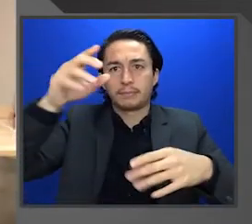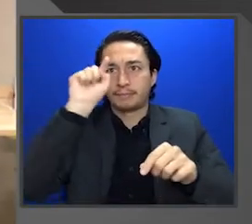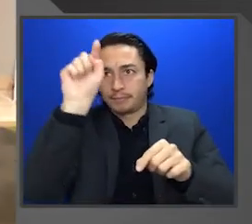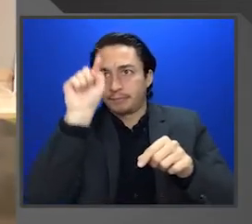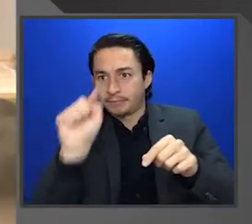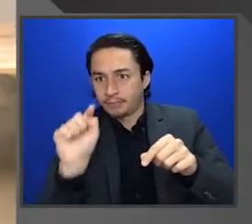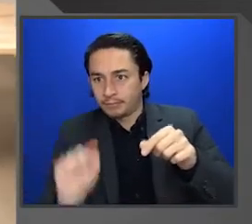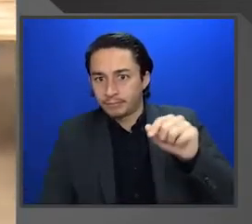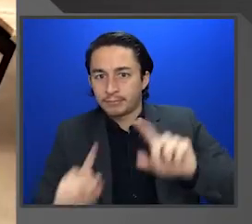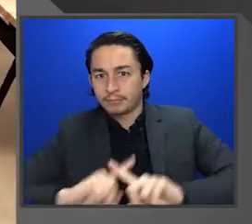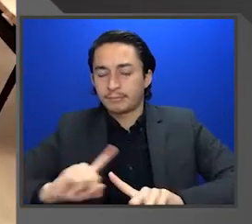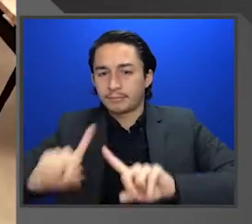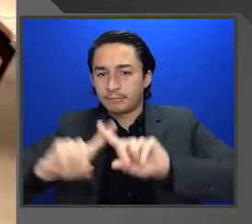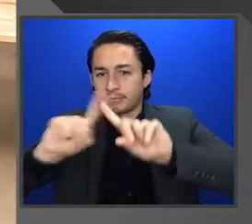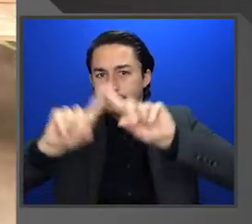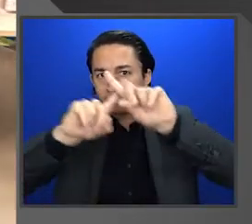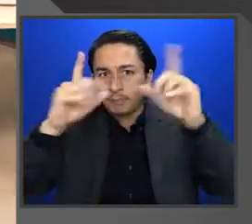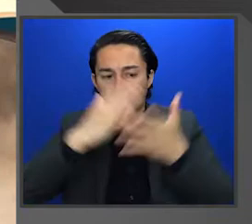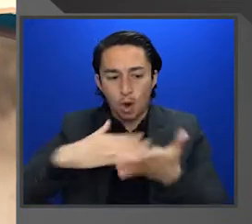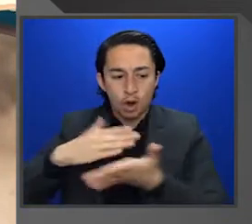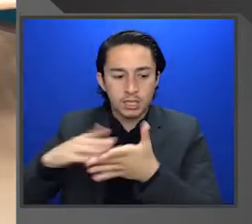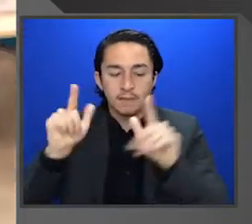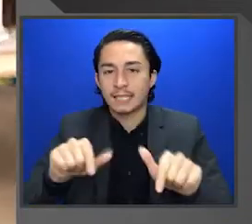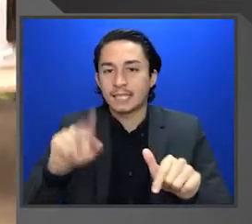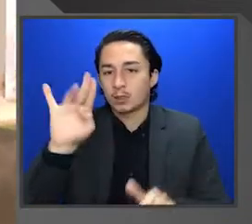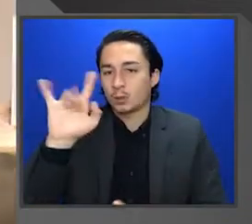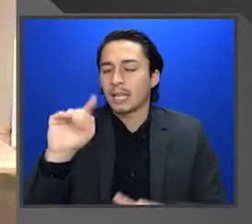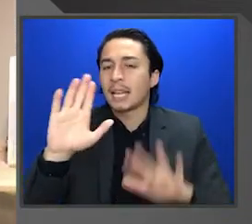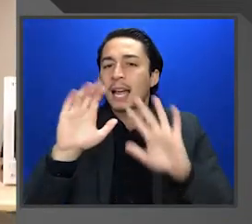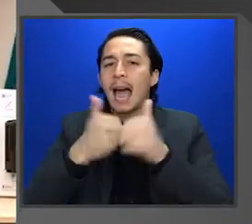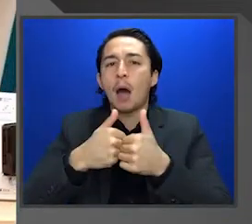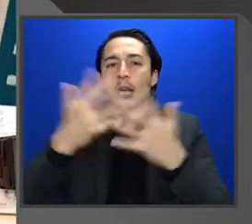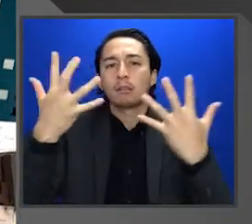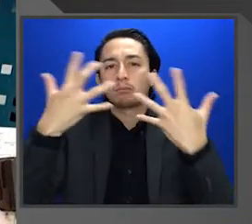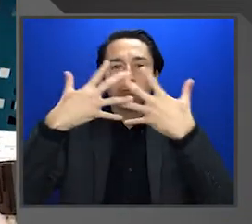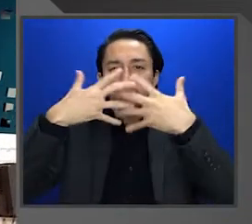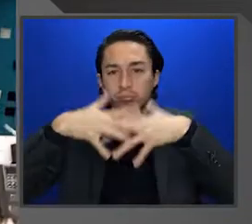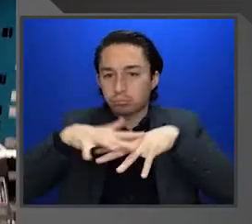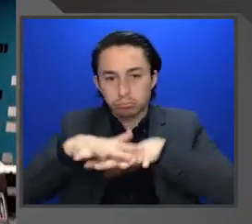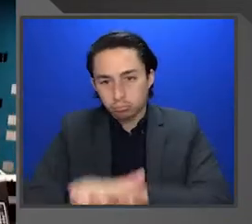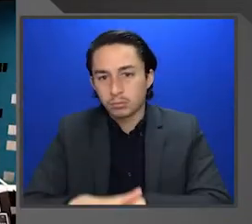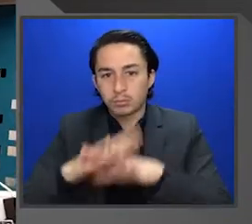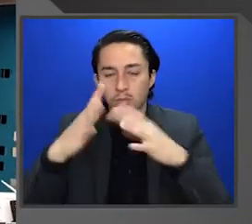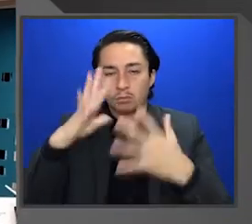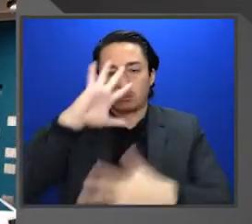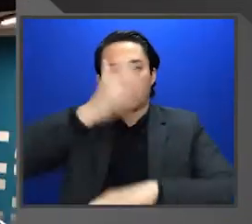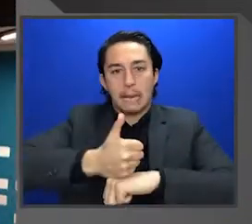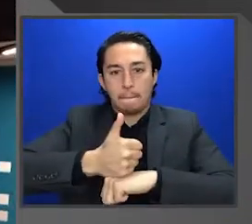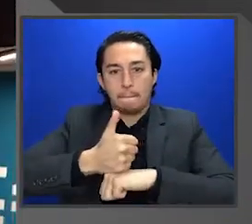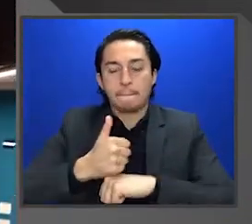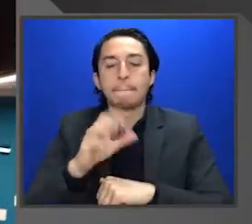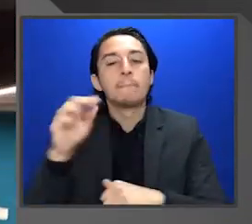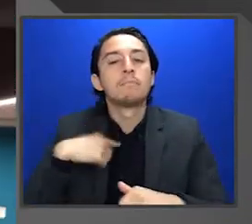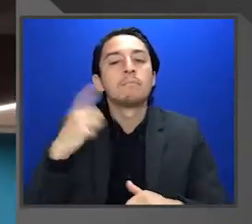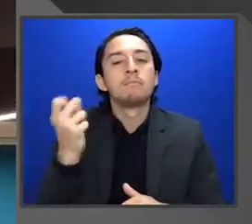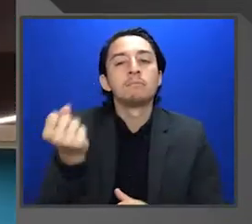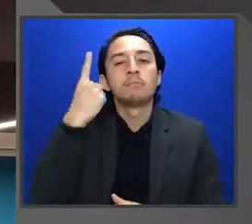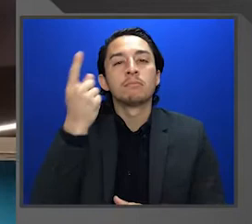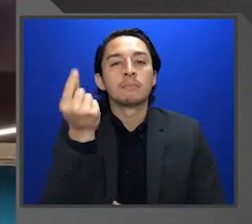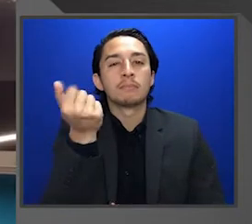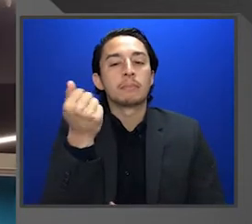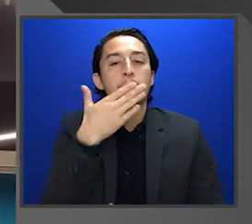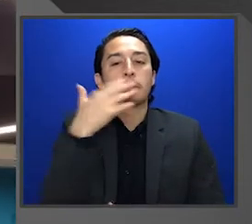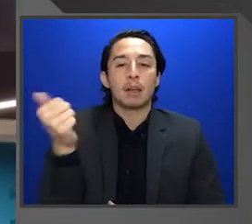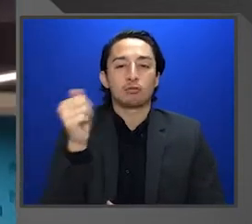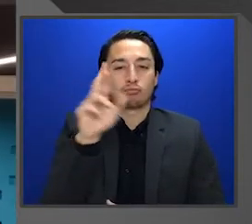I can actually see and see where they kind of fit in and the overall setup. And I'm able to understand a little bit better and